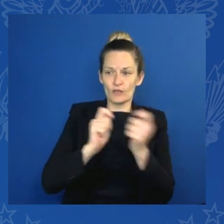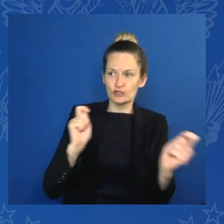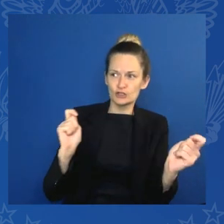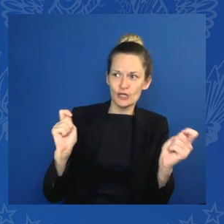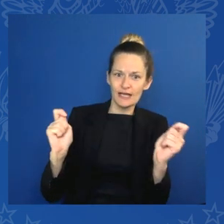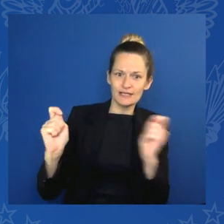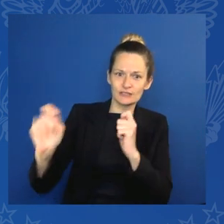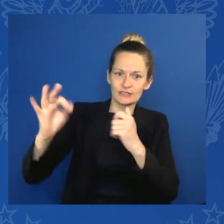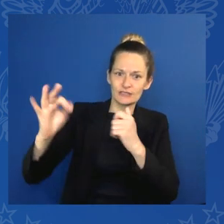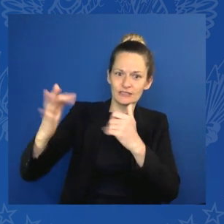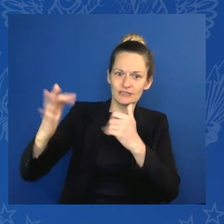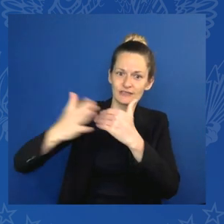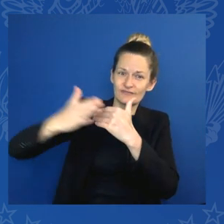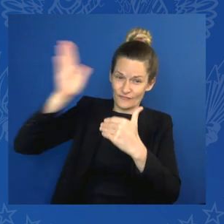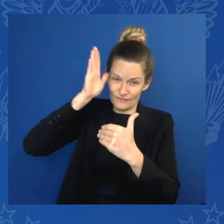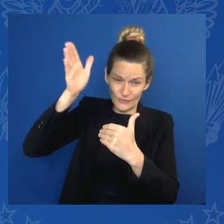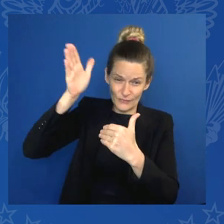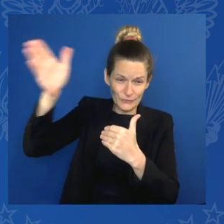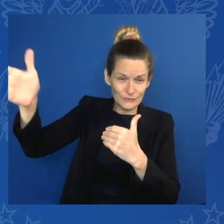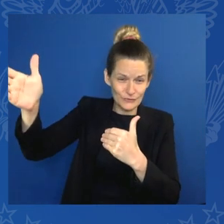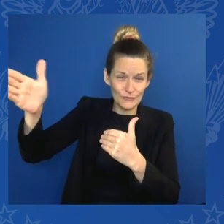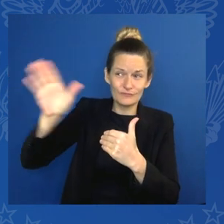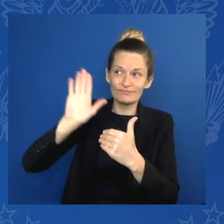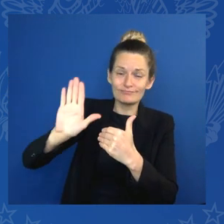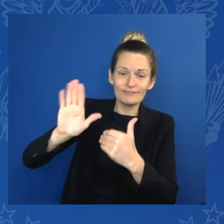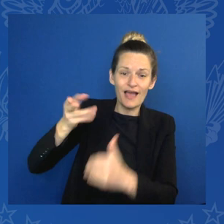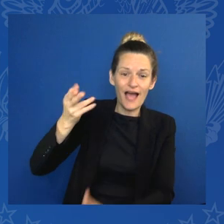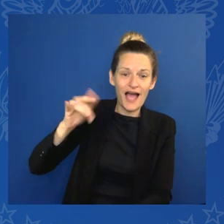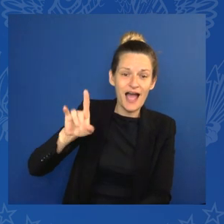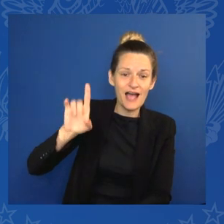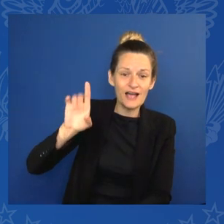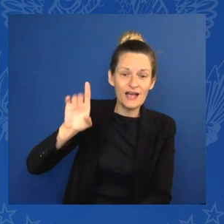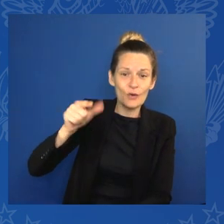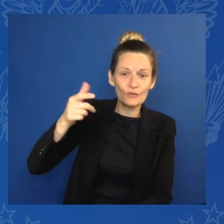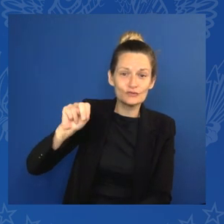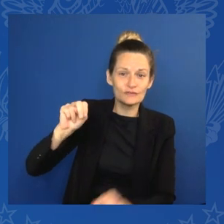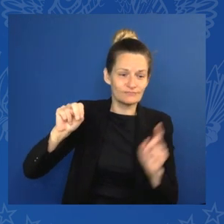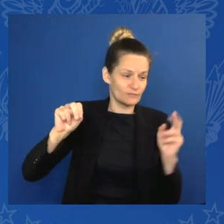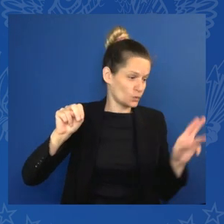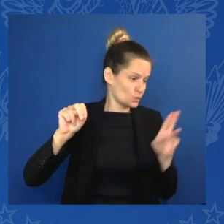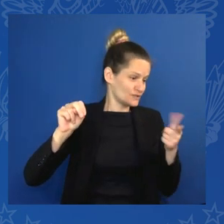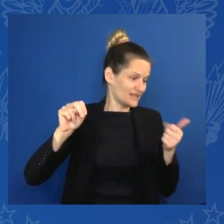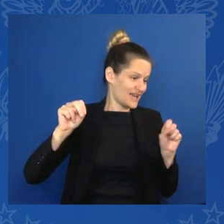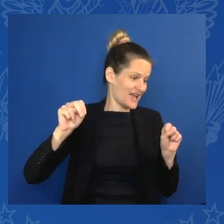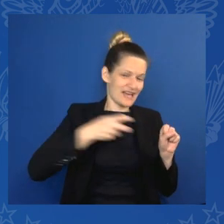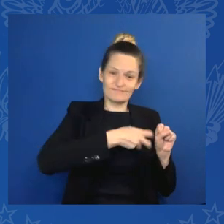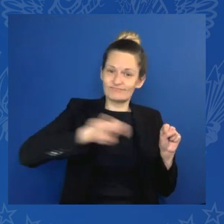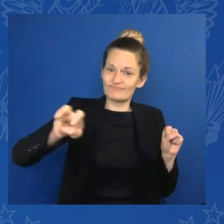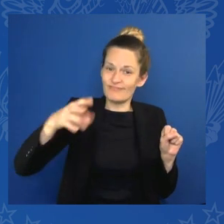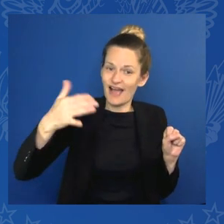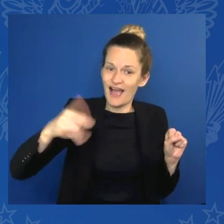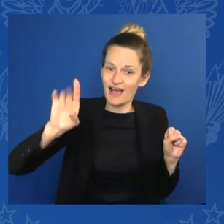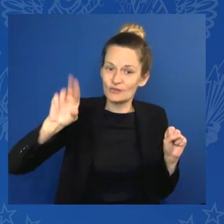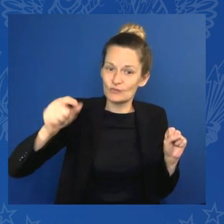short-term needs with long-term climate needs. And also,